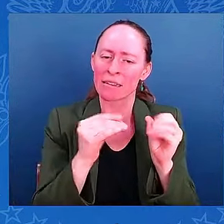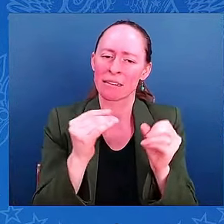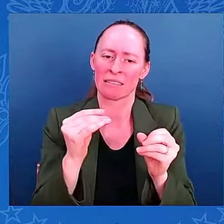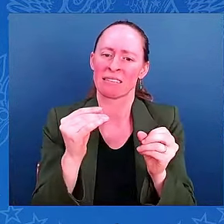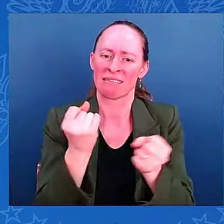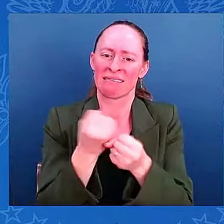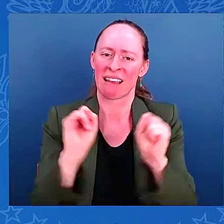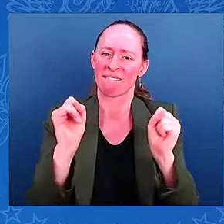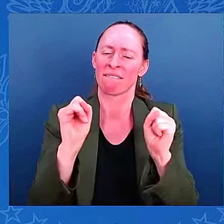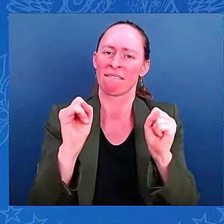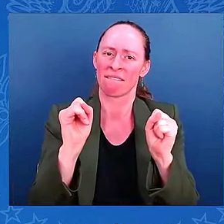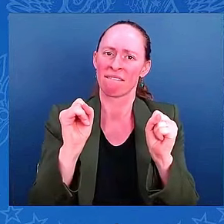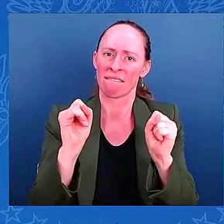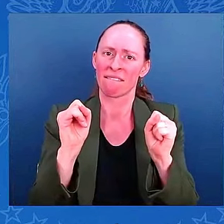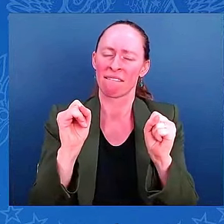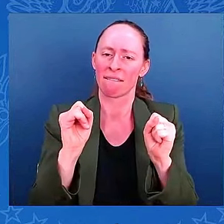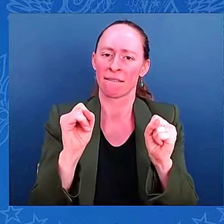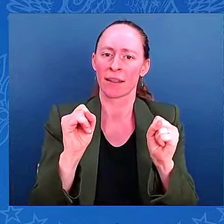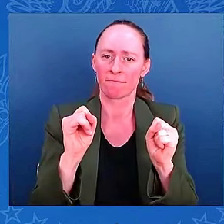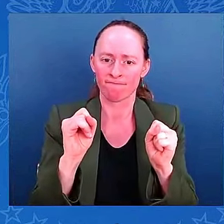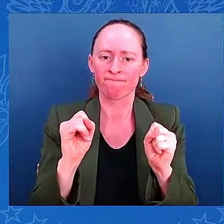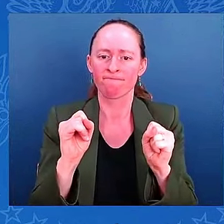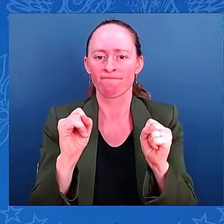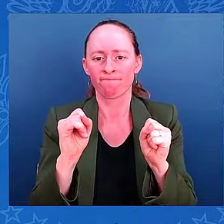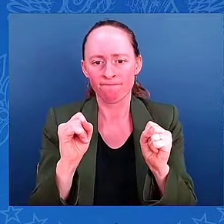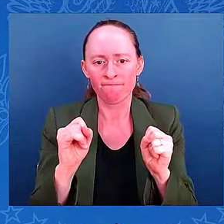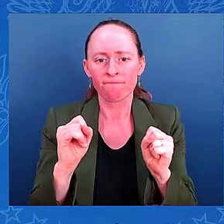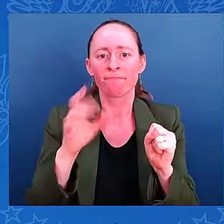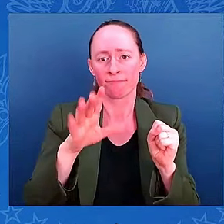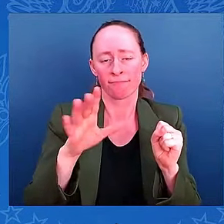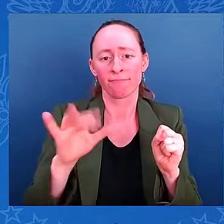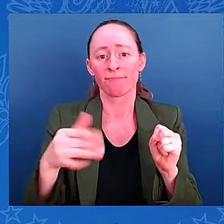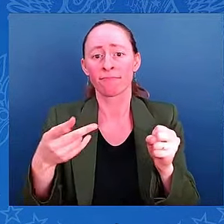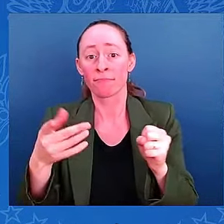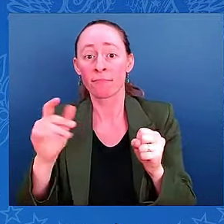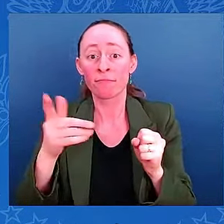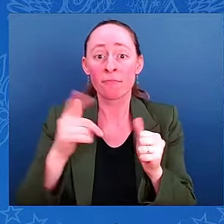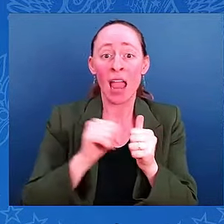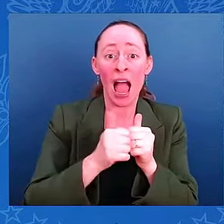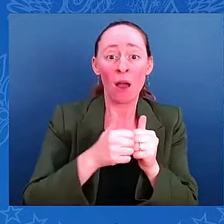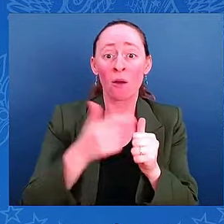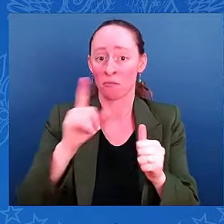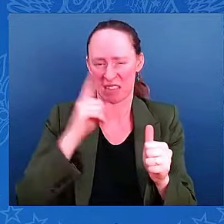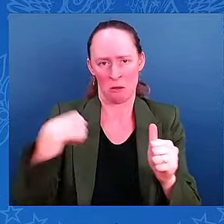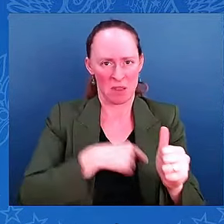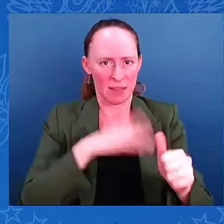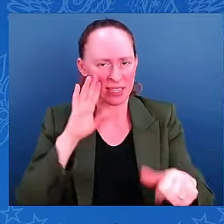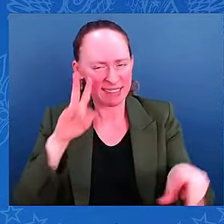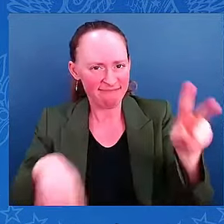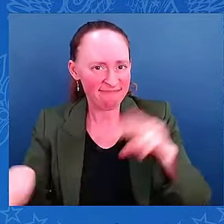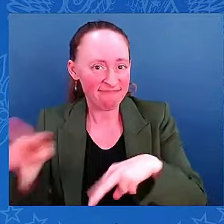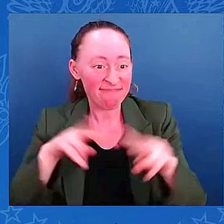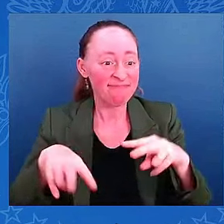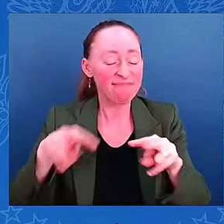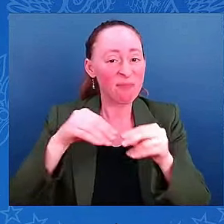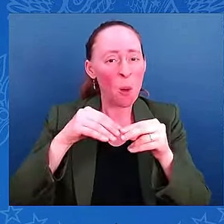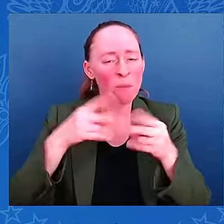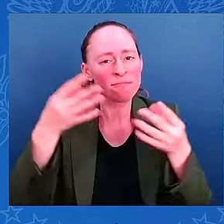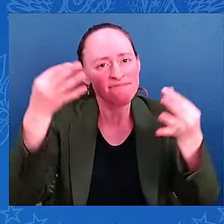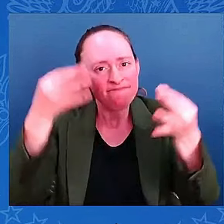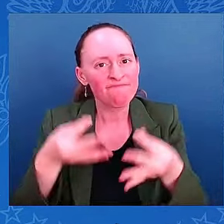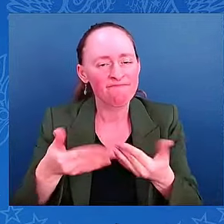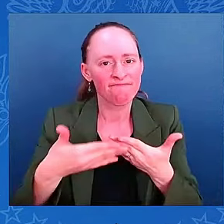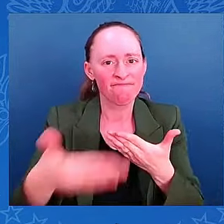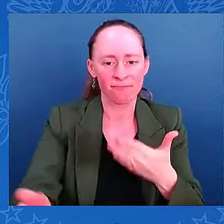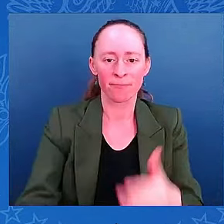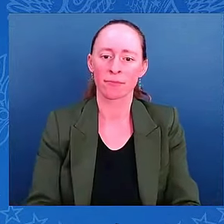with regard to any property or property impacts. I know search and rescue is obviously the number one priority immediately